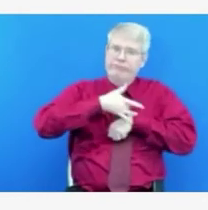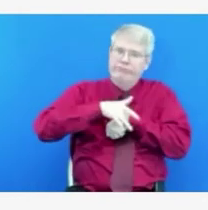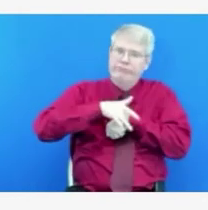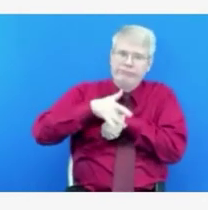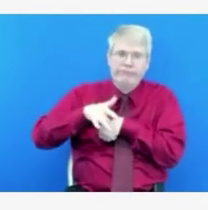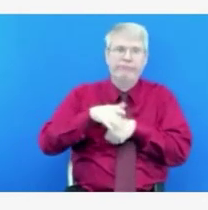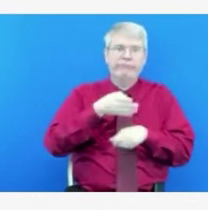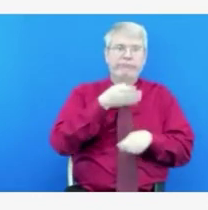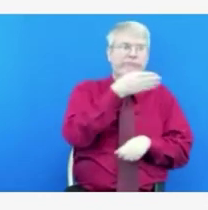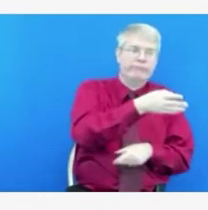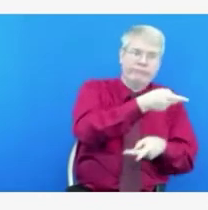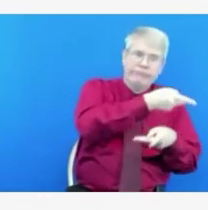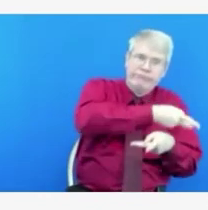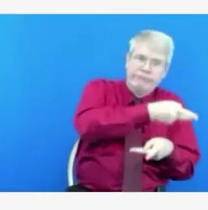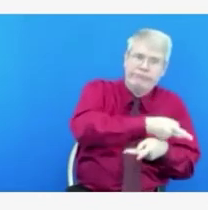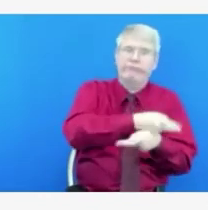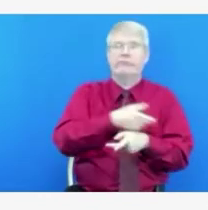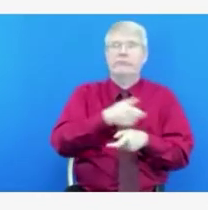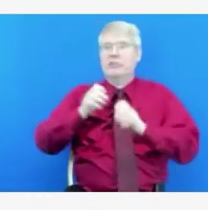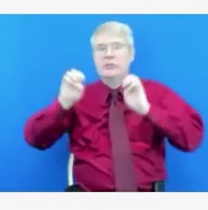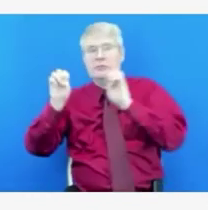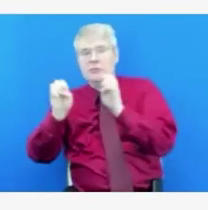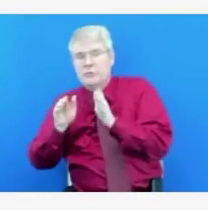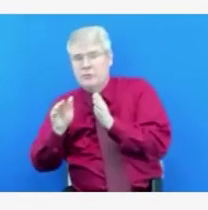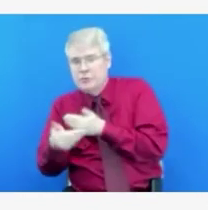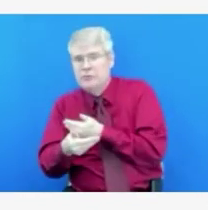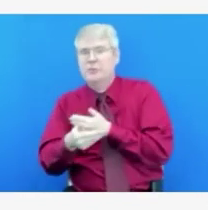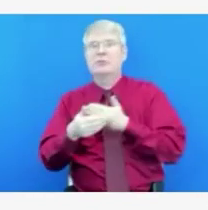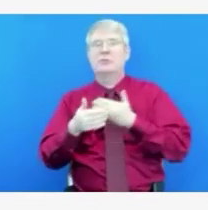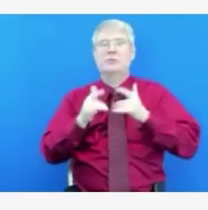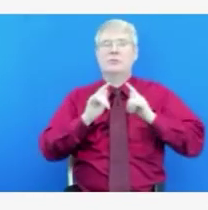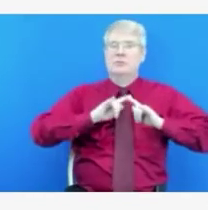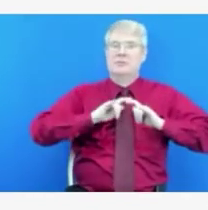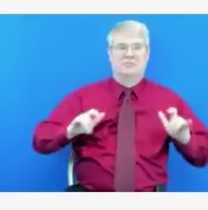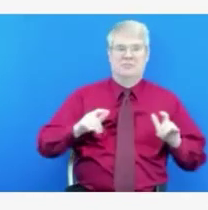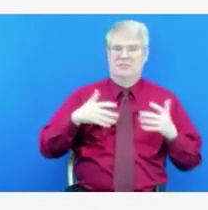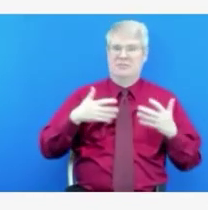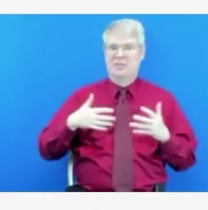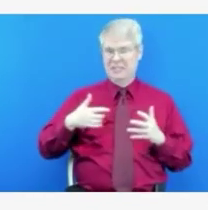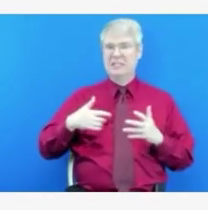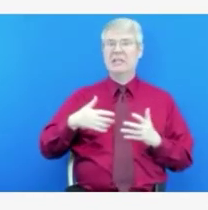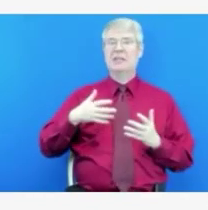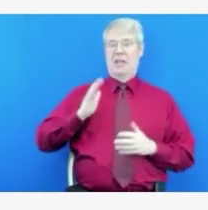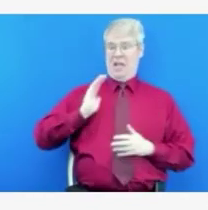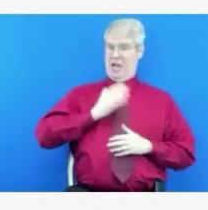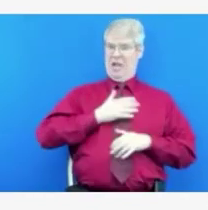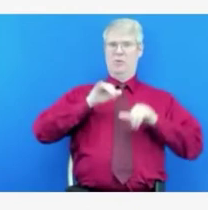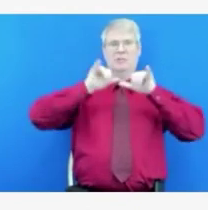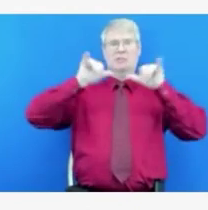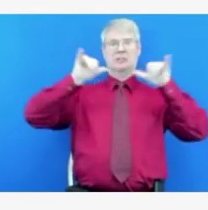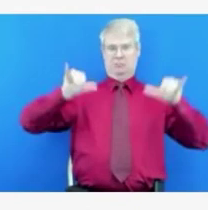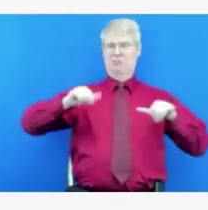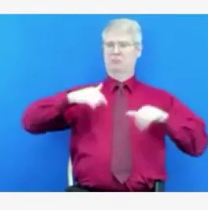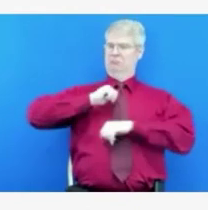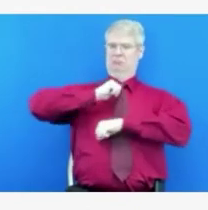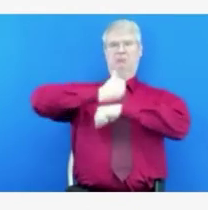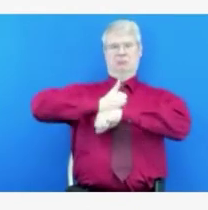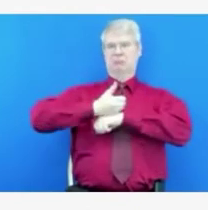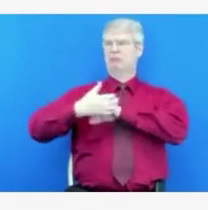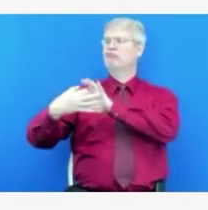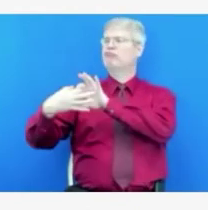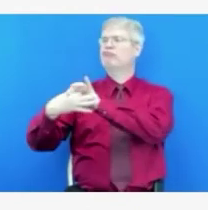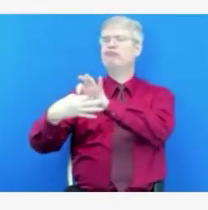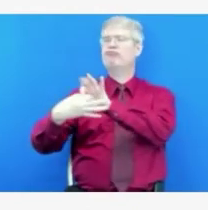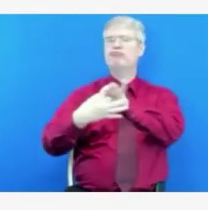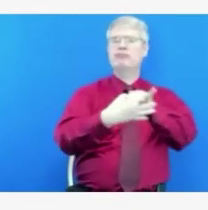other hospital and health system in the state to try and ensure that patients can get access to the specialty care that only we can